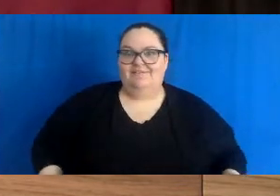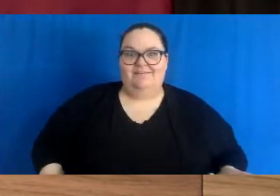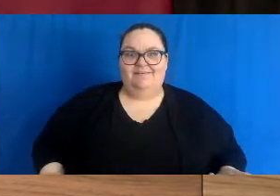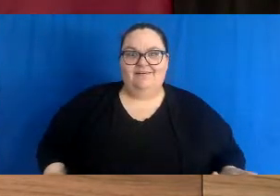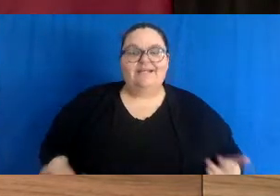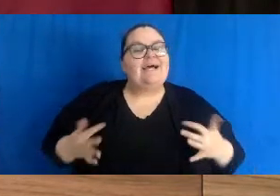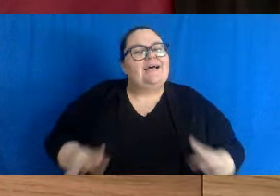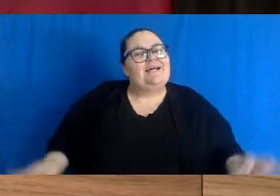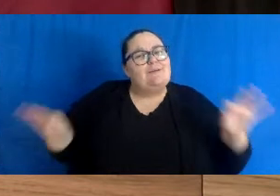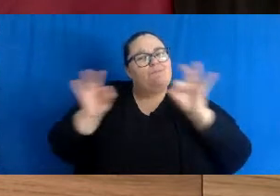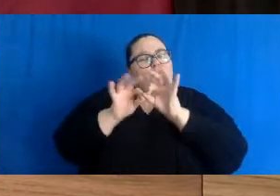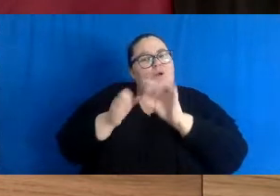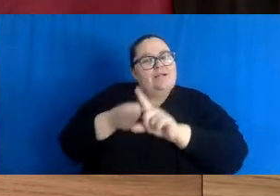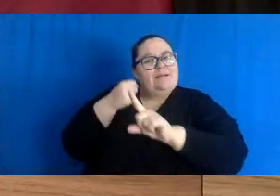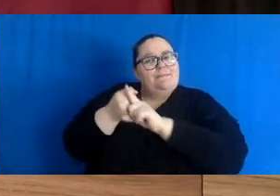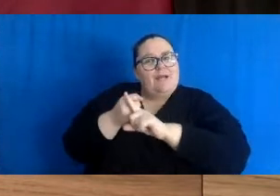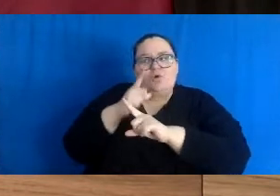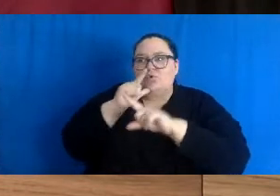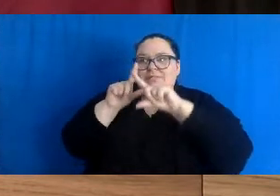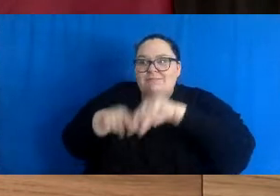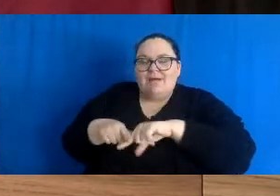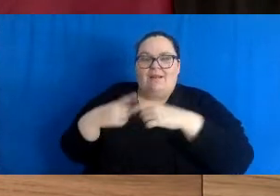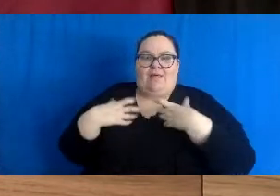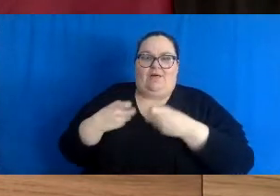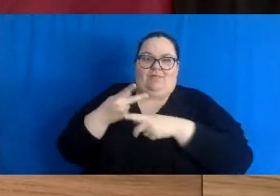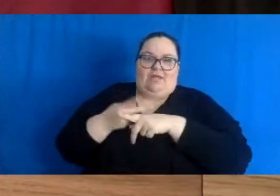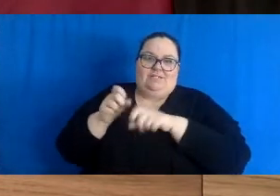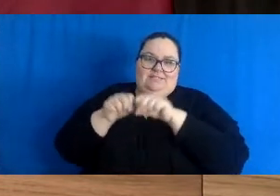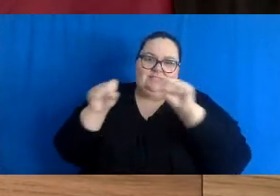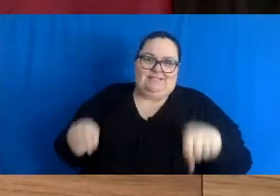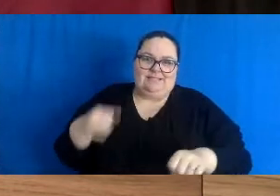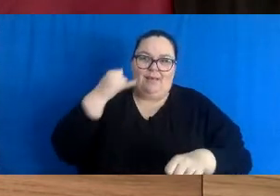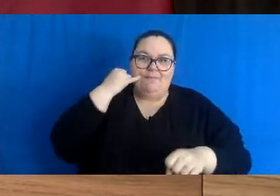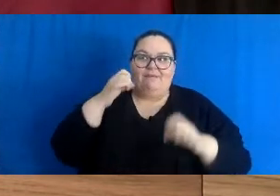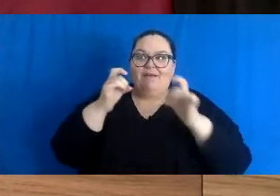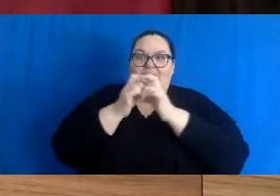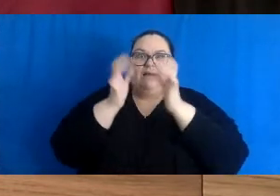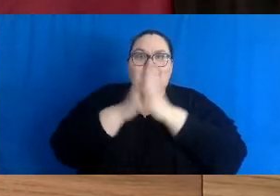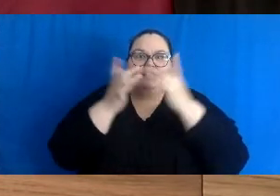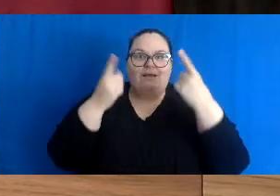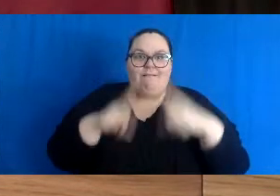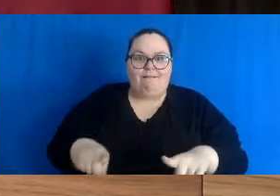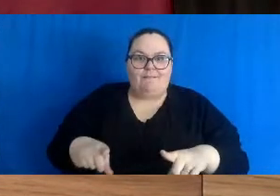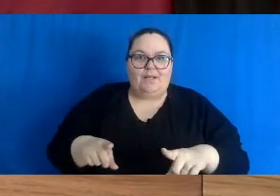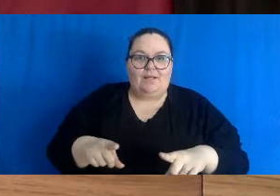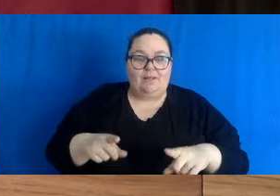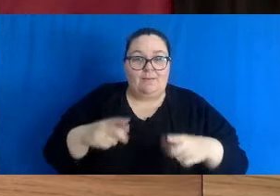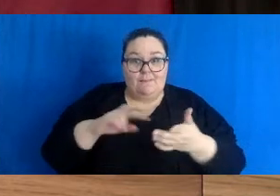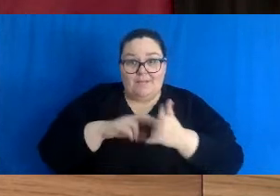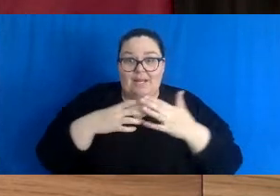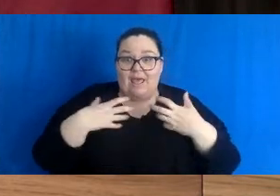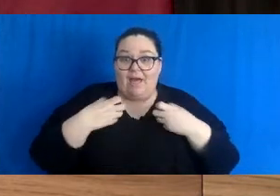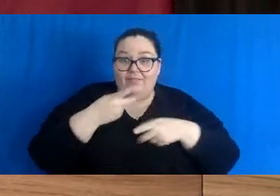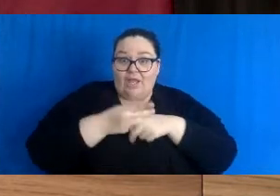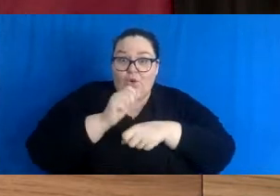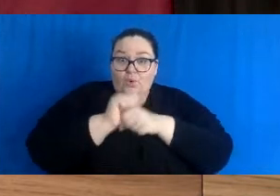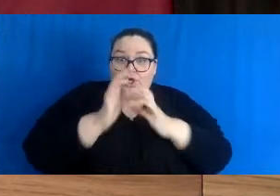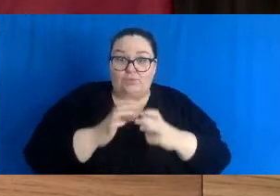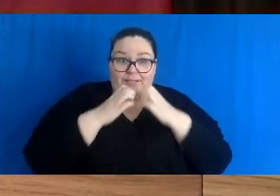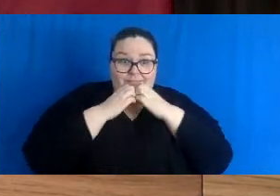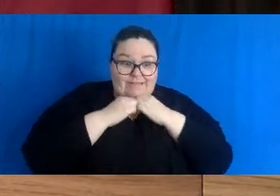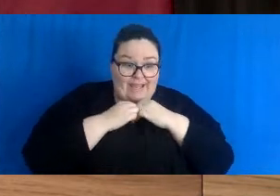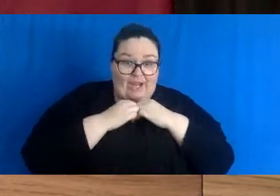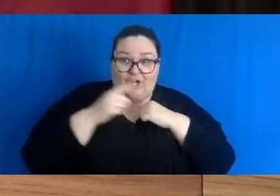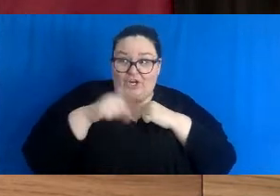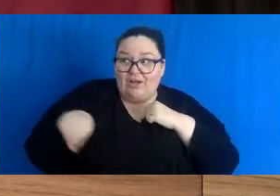on those who rely on the health care system to be there when they need it. And by that, it's health care workers, the staff that we need to care for people in